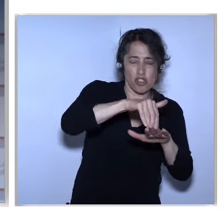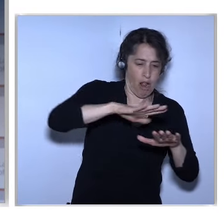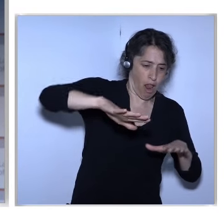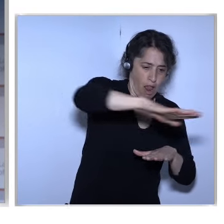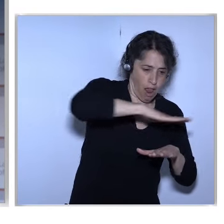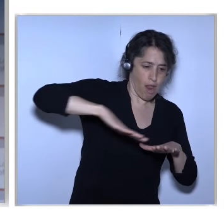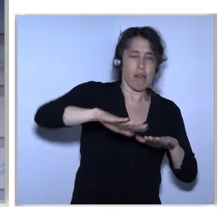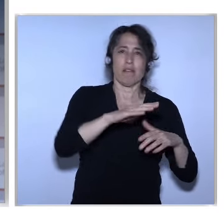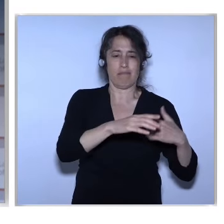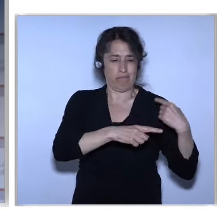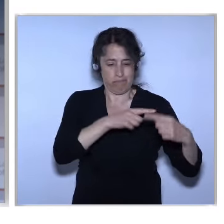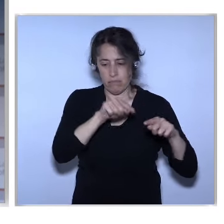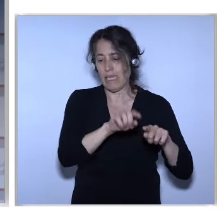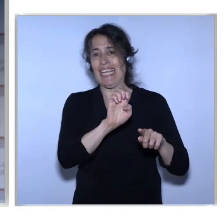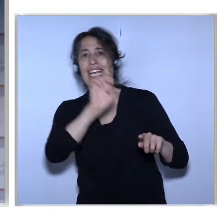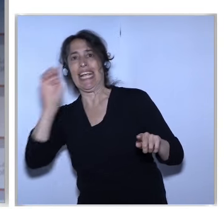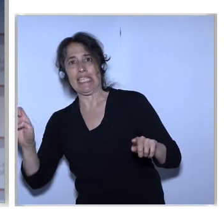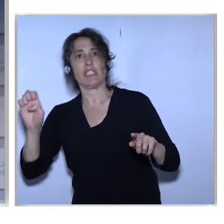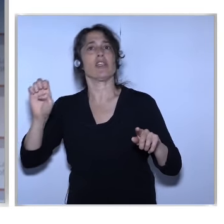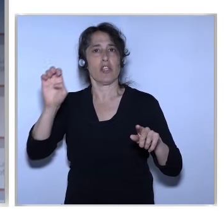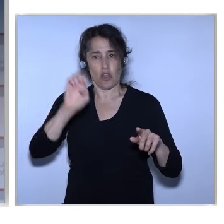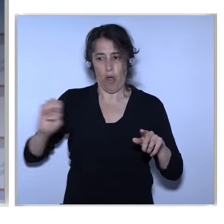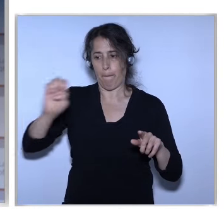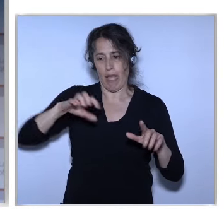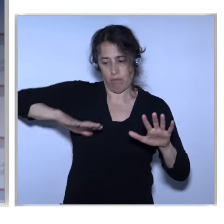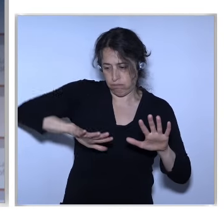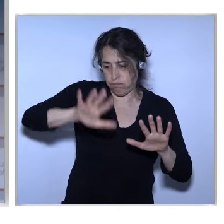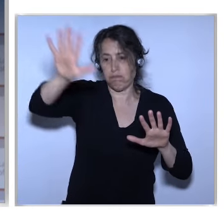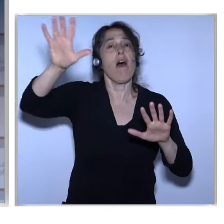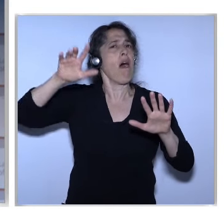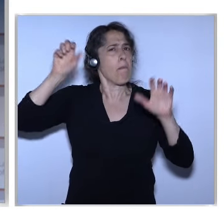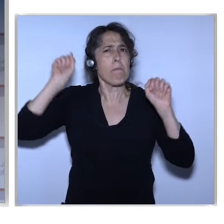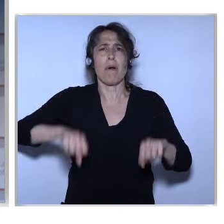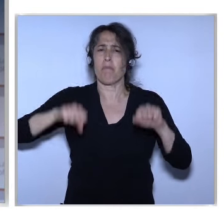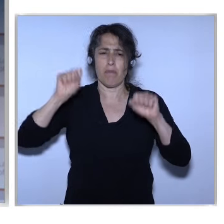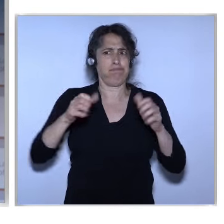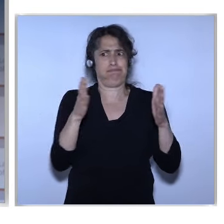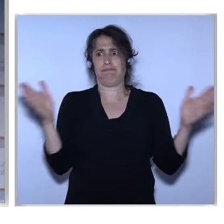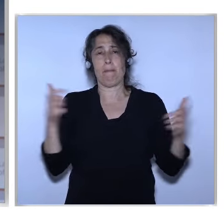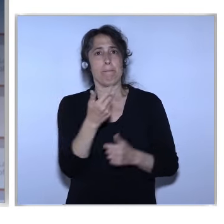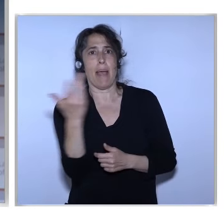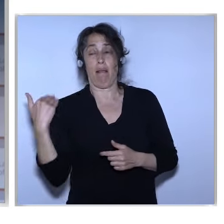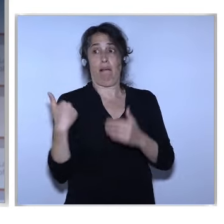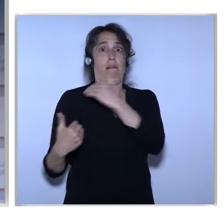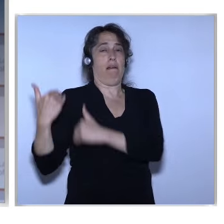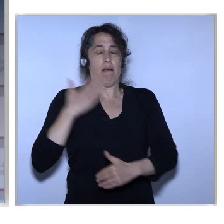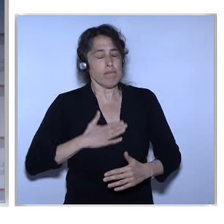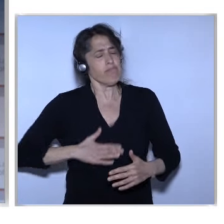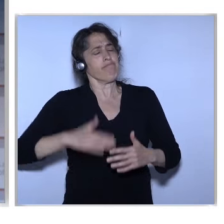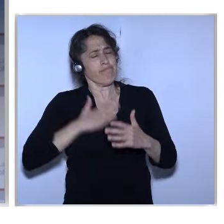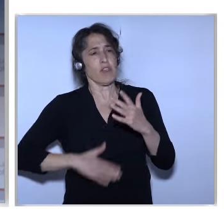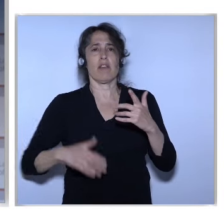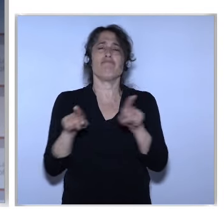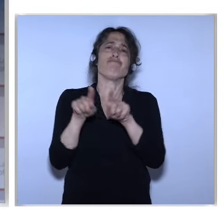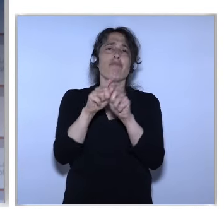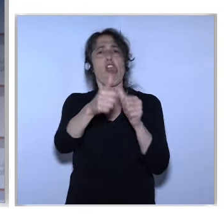Which Really Have A Lot Of Potential Many Of Them Have Already Convinced That They Want To Be Innovation Builders Not Just To